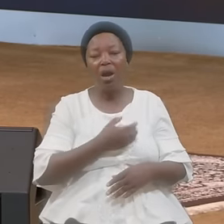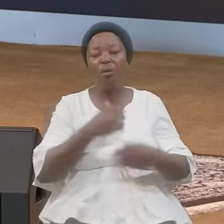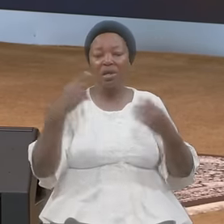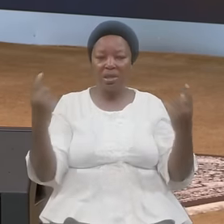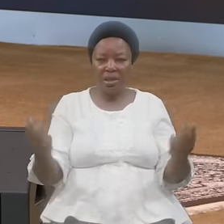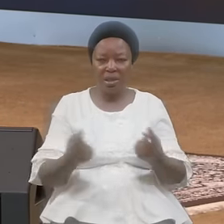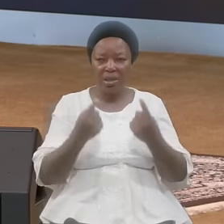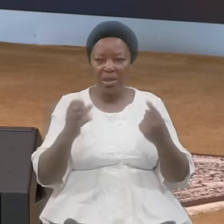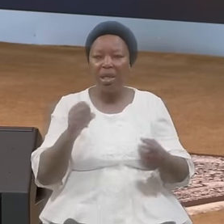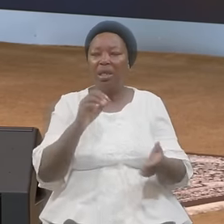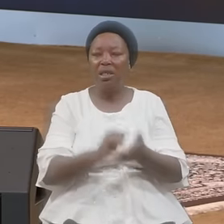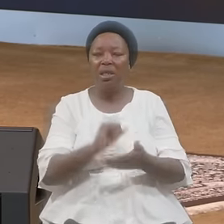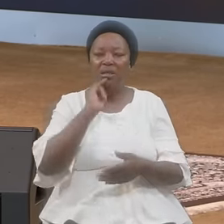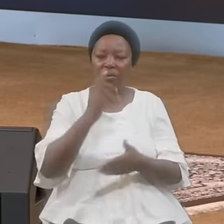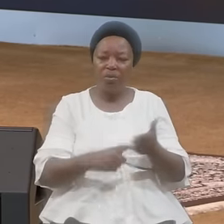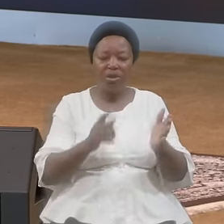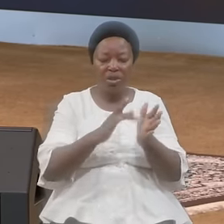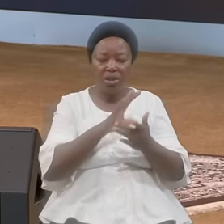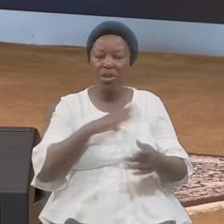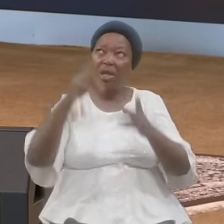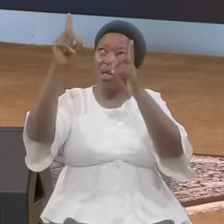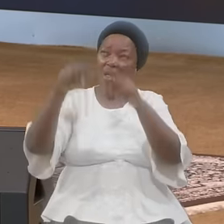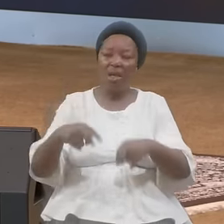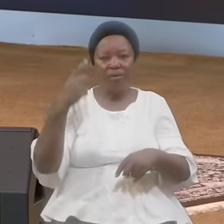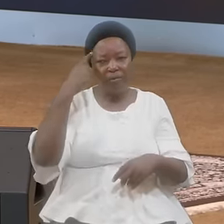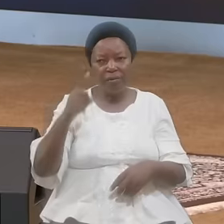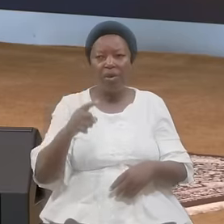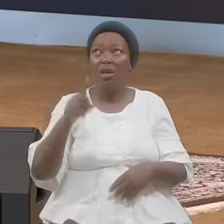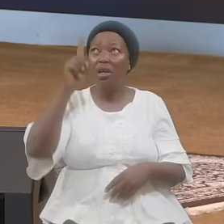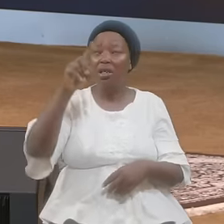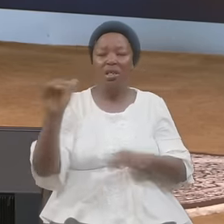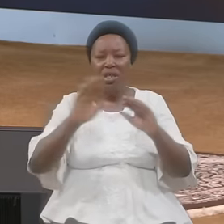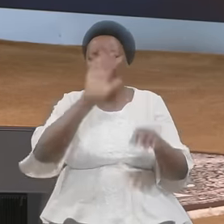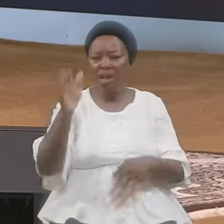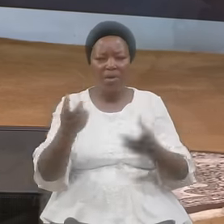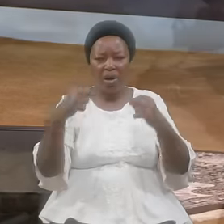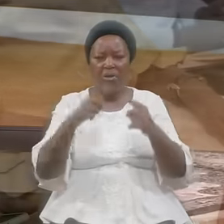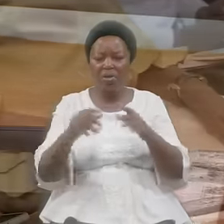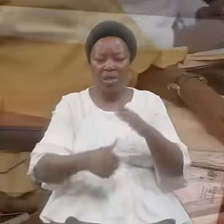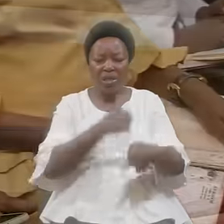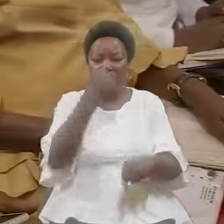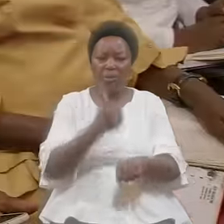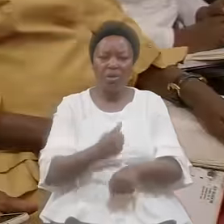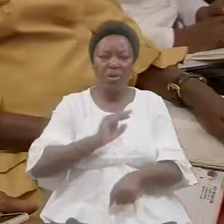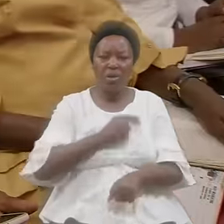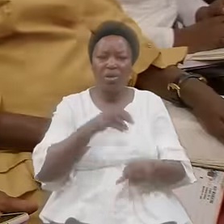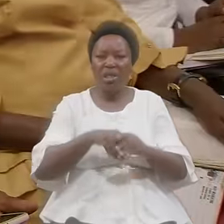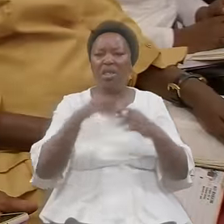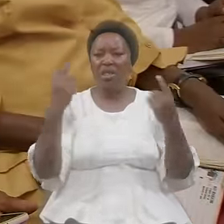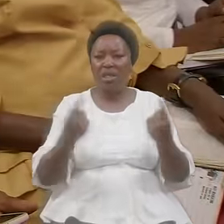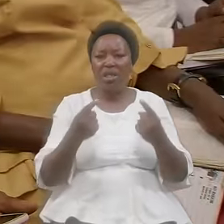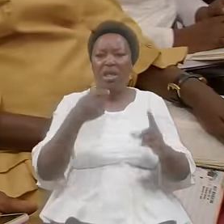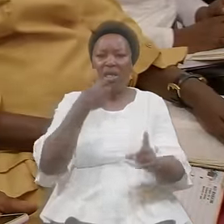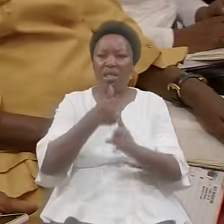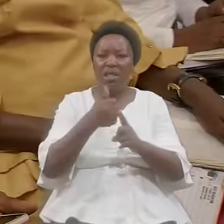sins That's what He came for He didn't come To establish Us in sin Self-will is sin